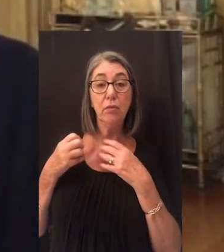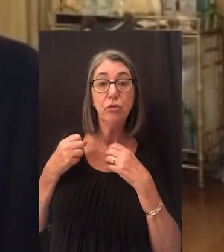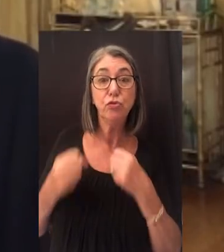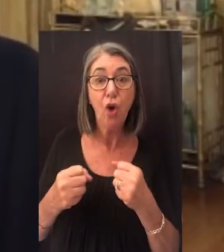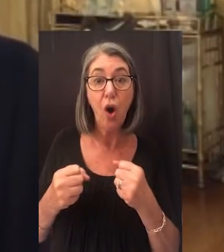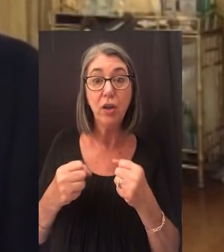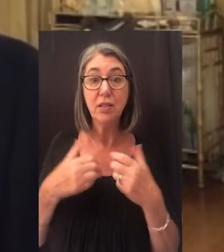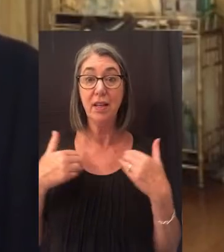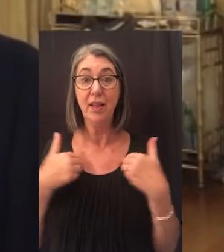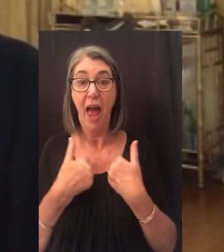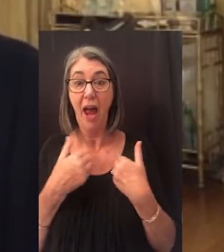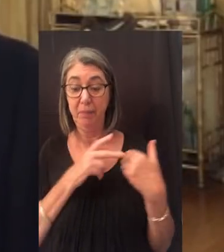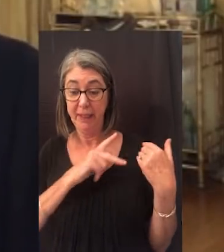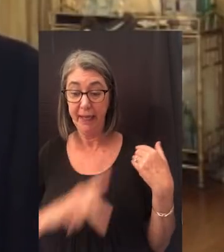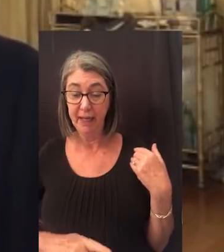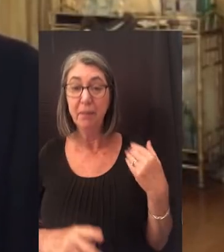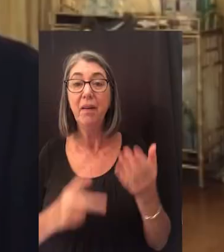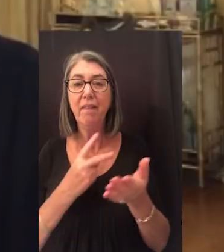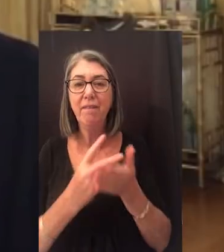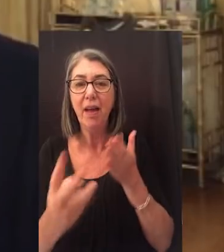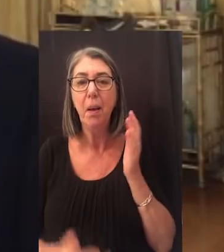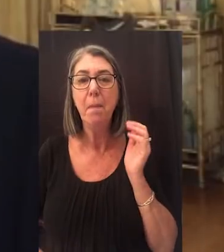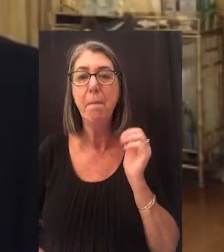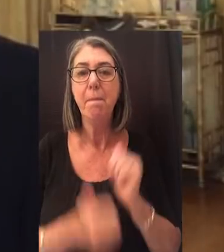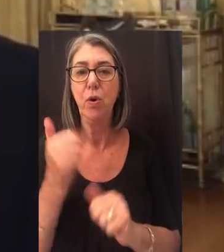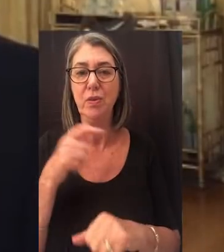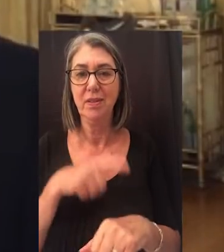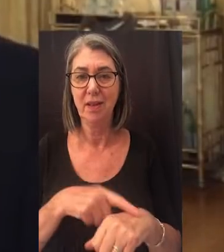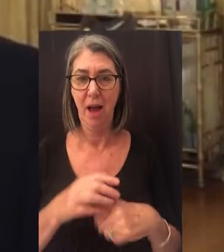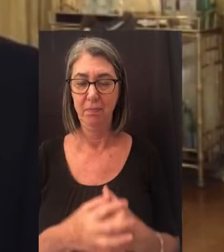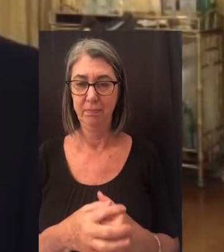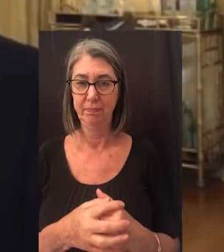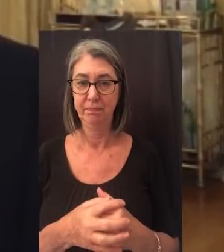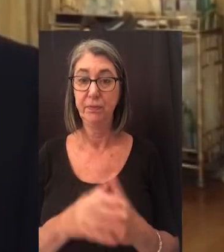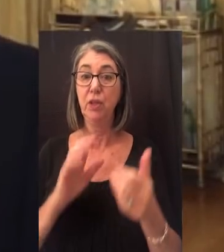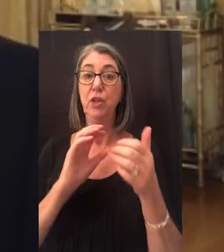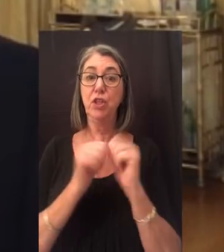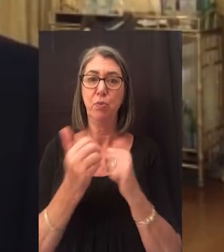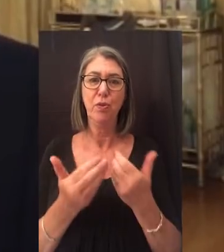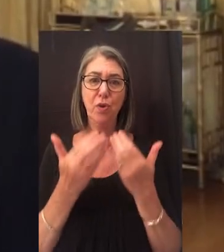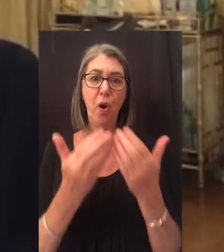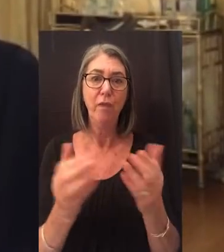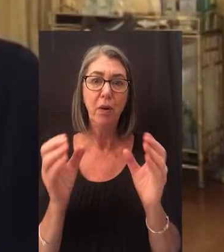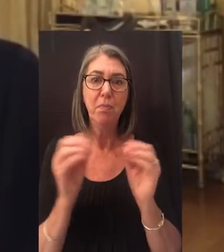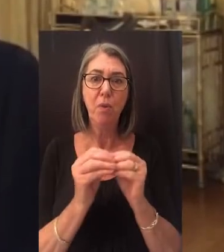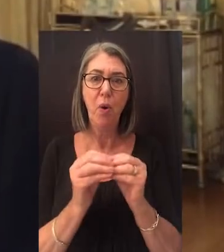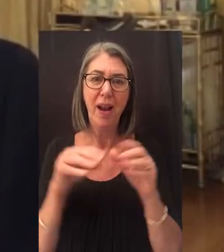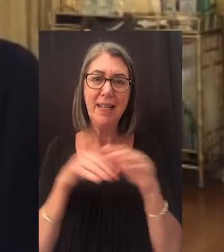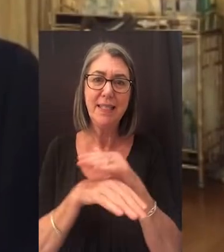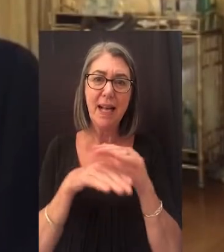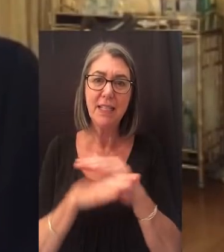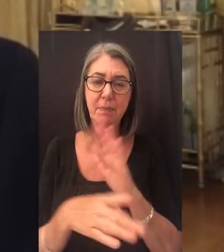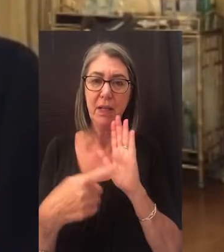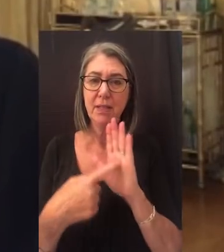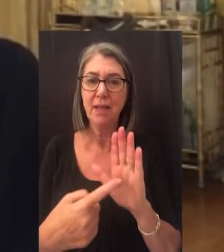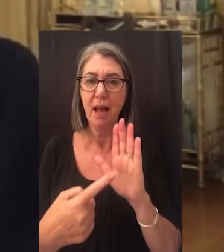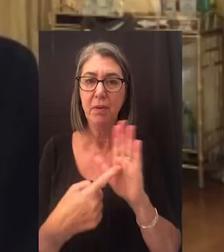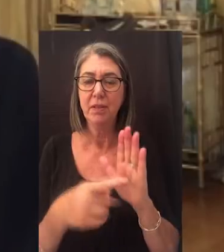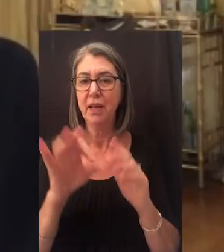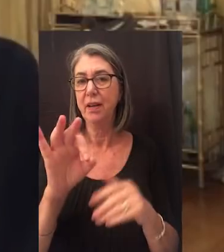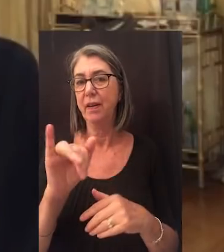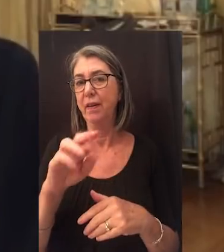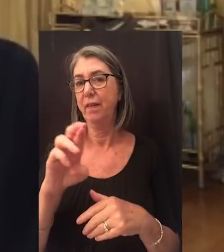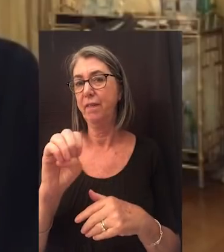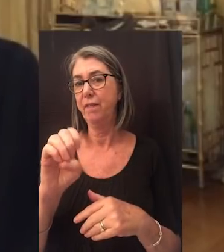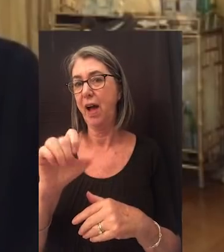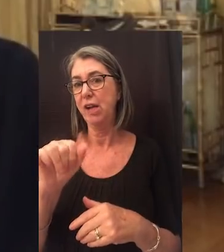mightiest in the animal kingdom fails most of the time. Sports offer even more accessible examples in